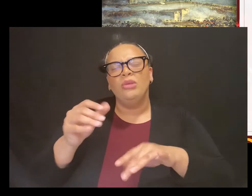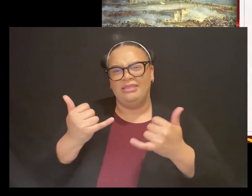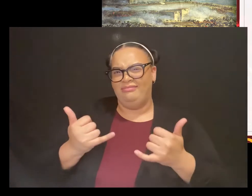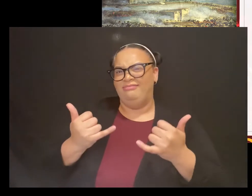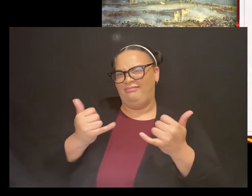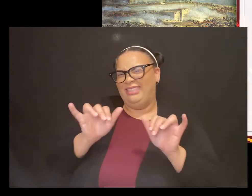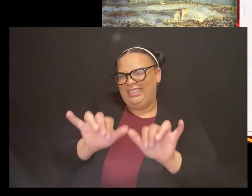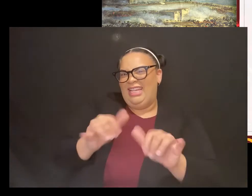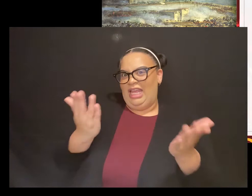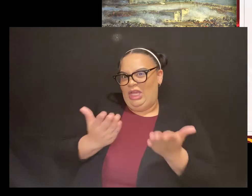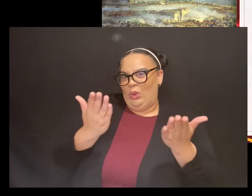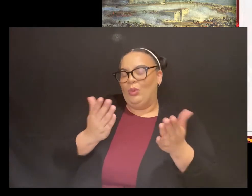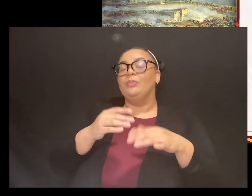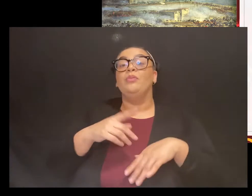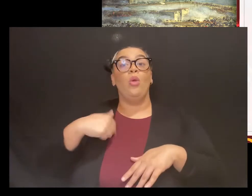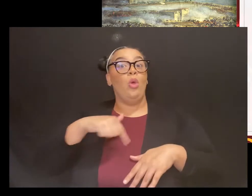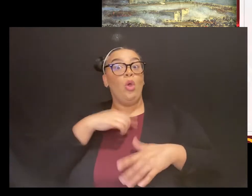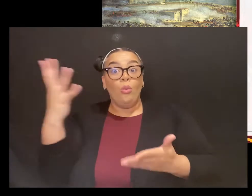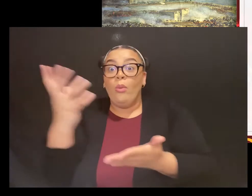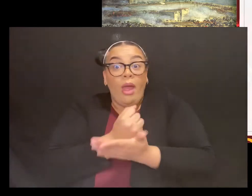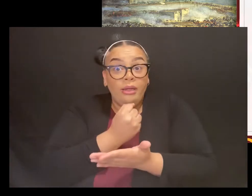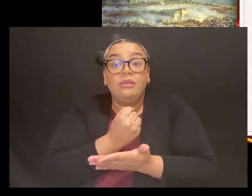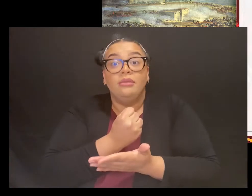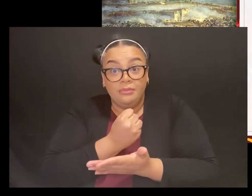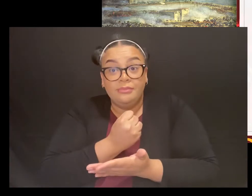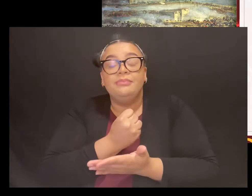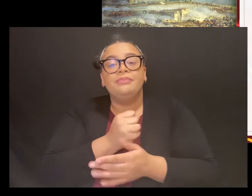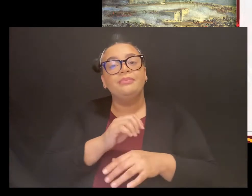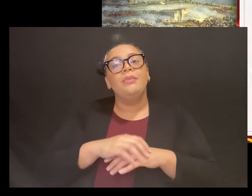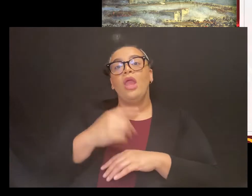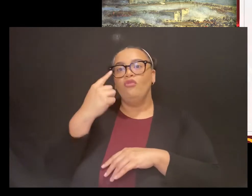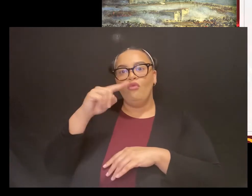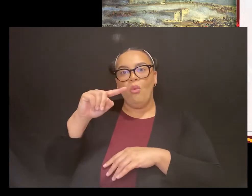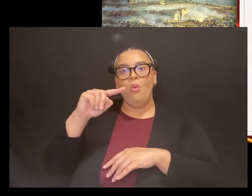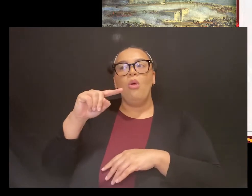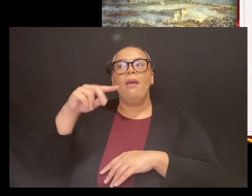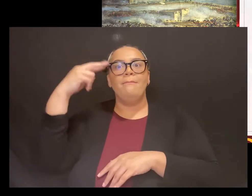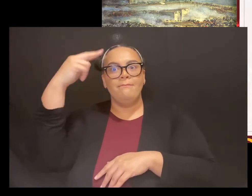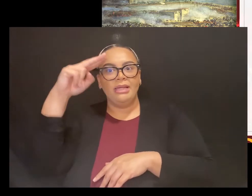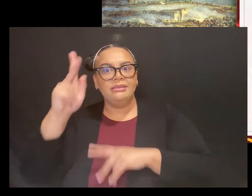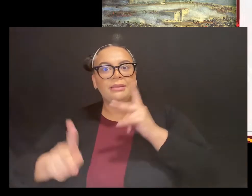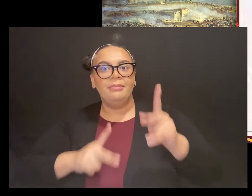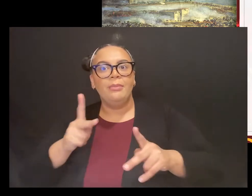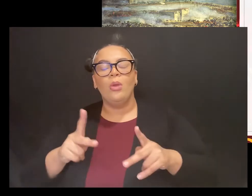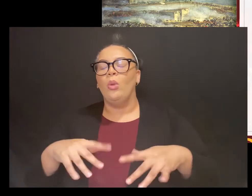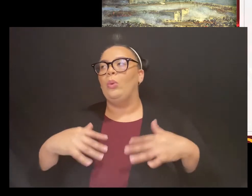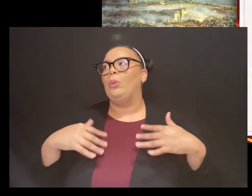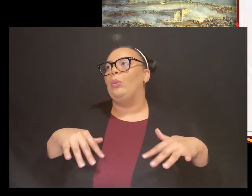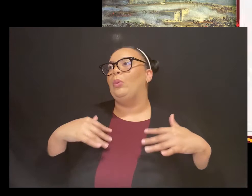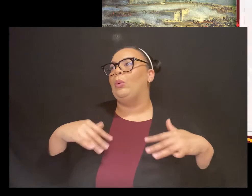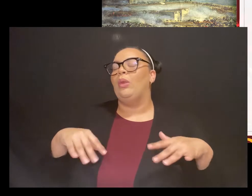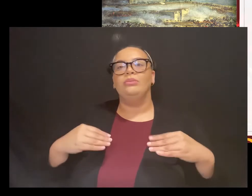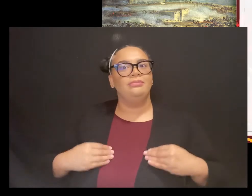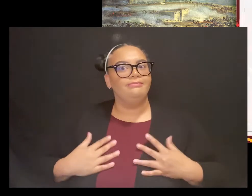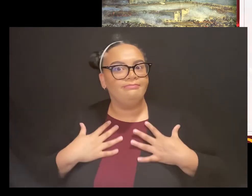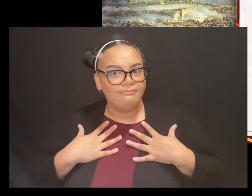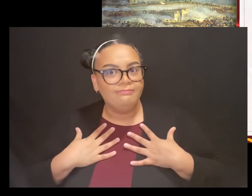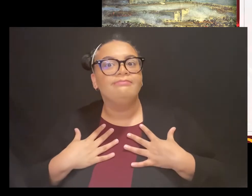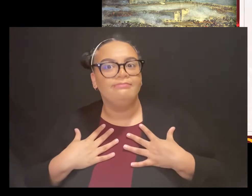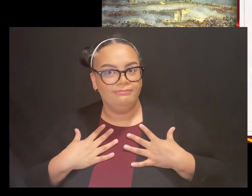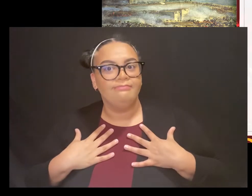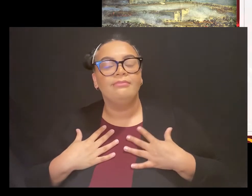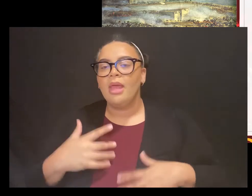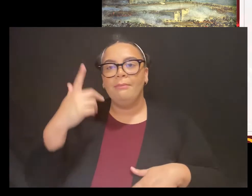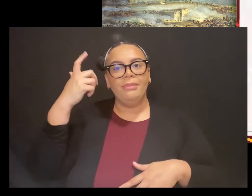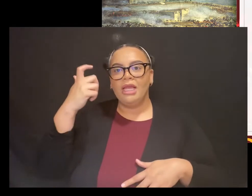the Mexican people, this was incredibly inspirational because they didn't expect to win and they